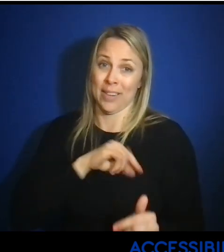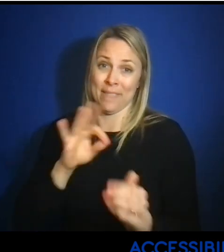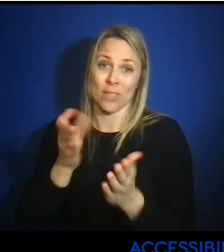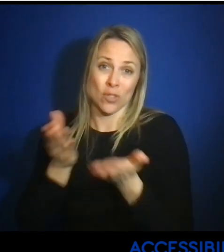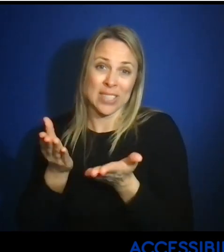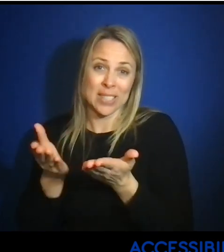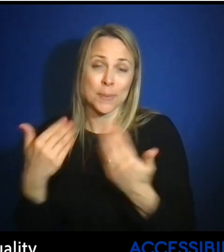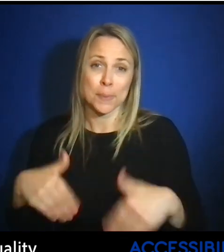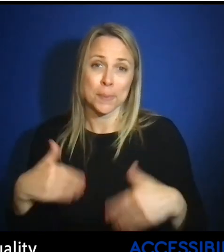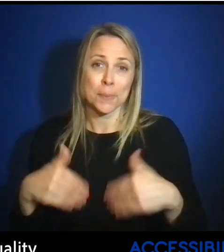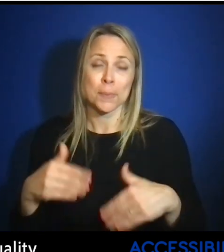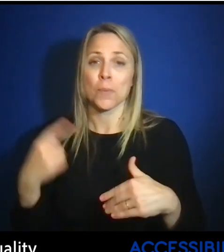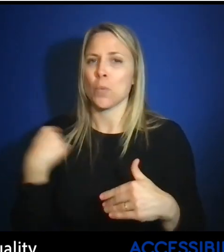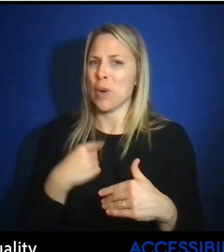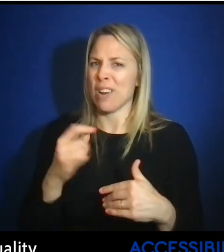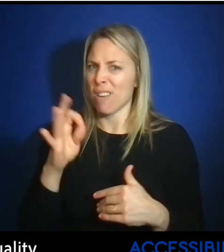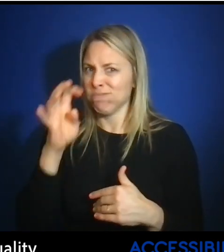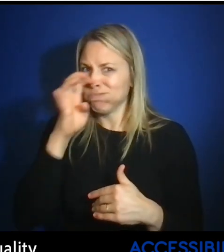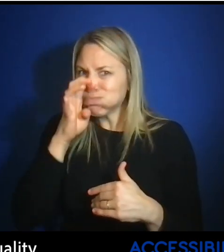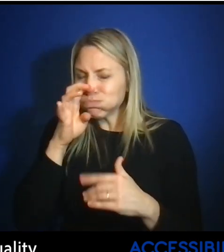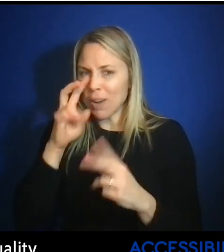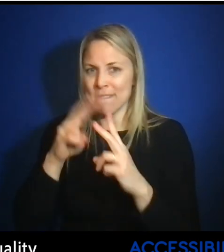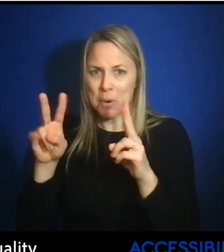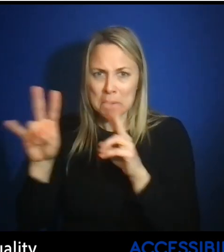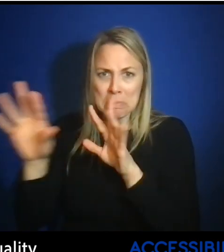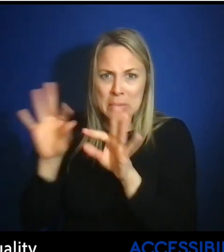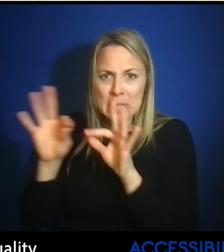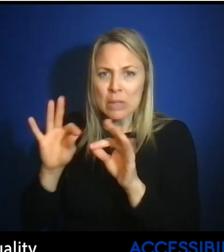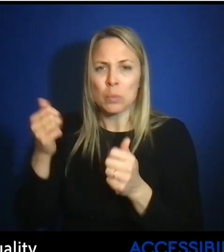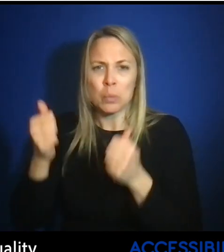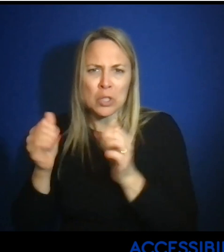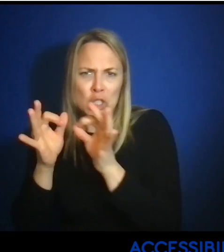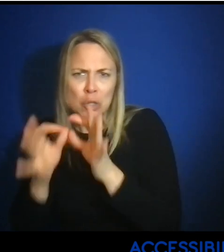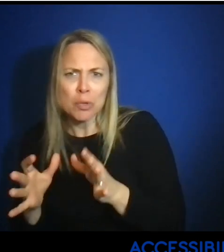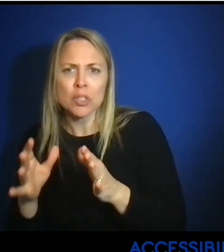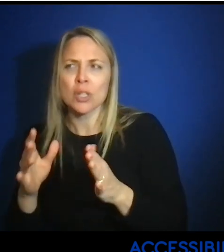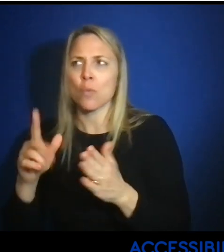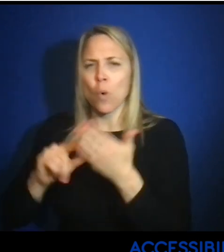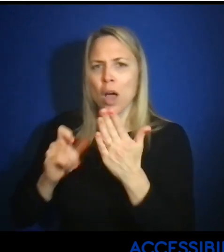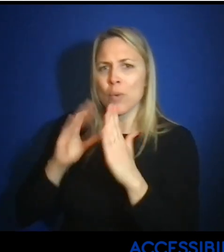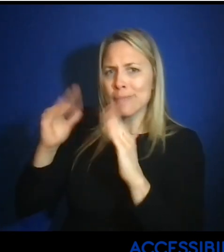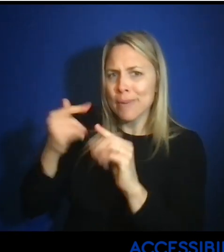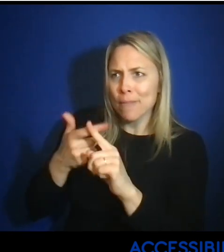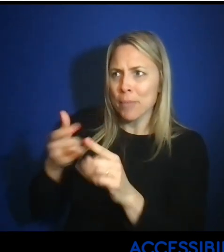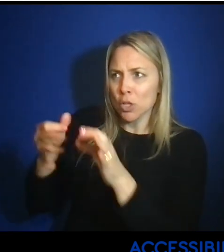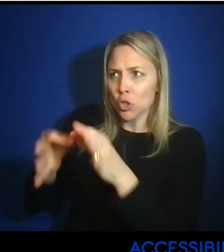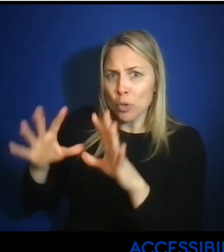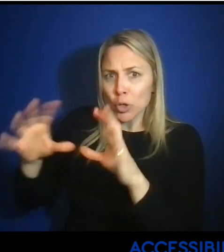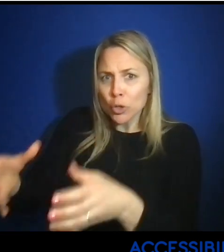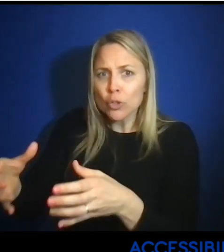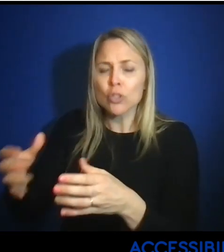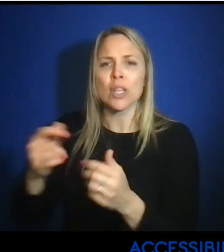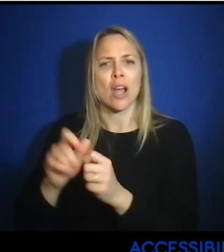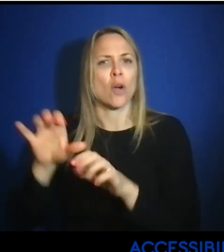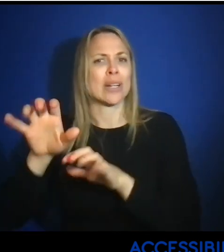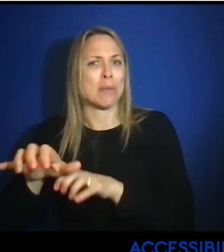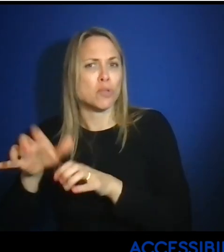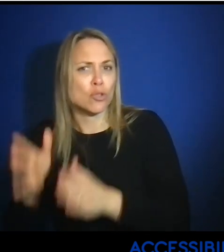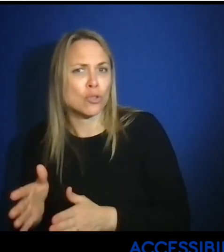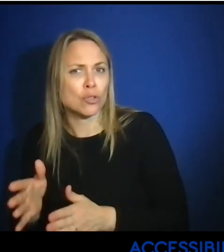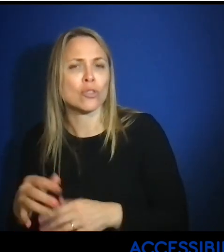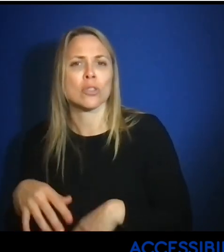services. We are extremely stringent in our quality and what we expect of all of our interpreters and our